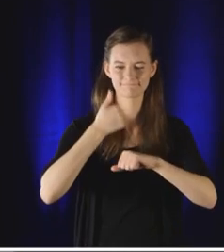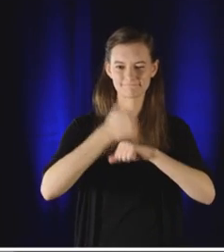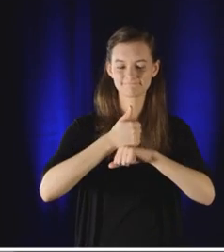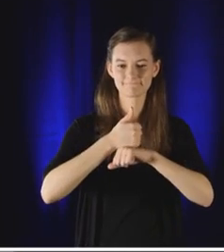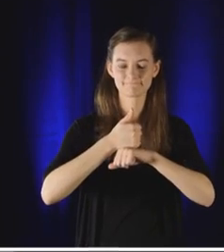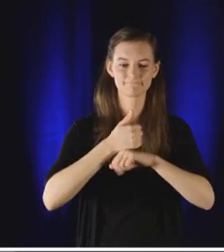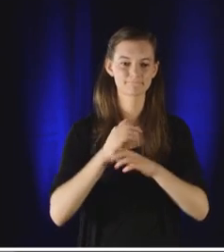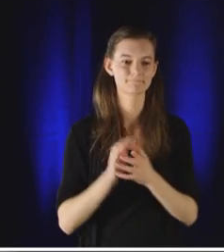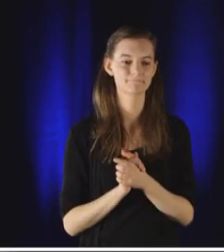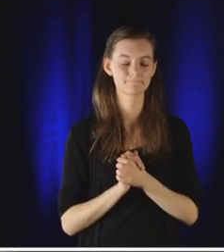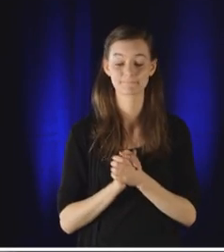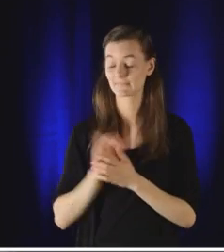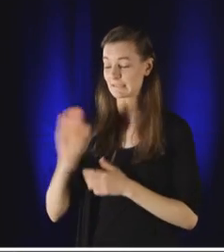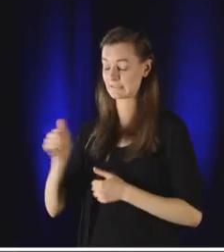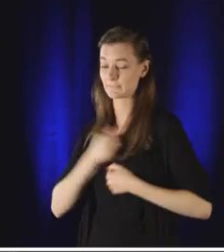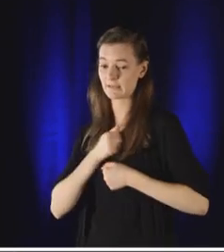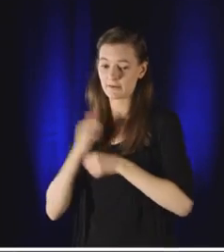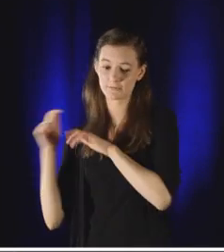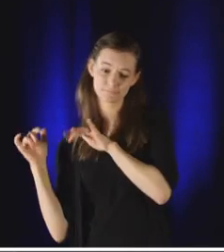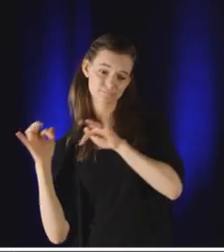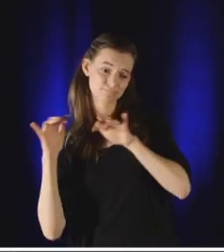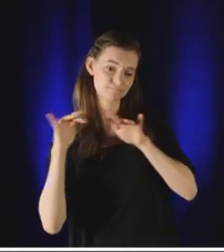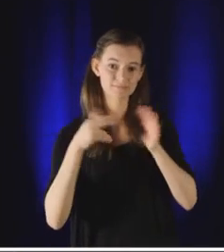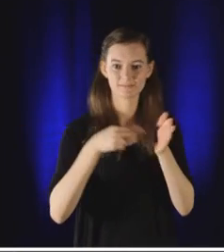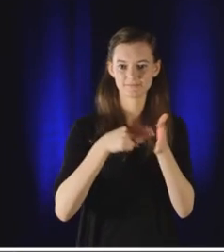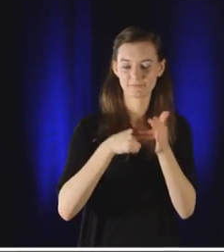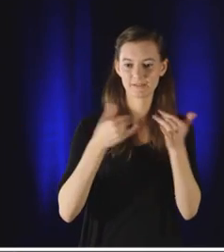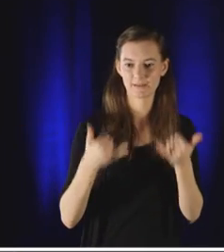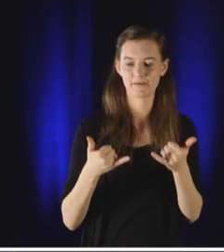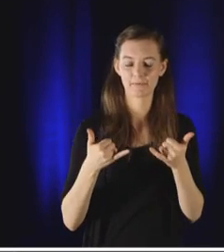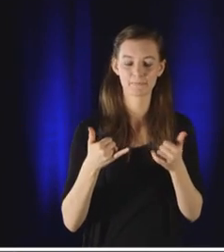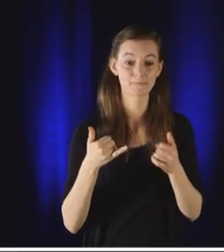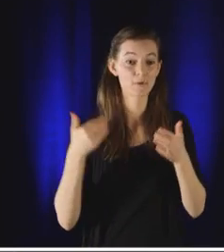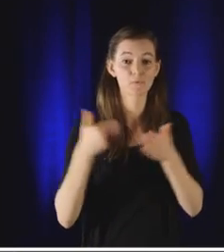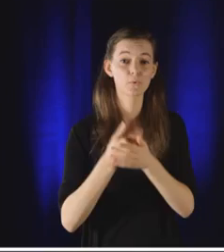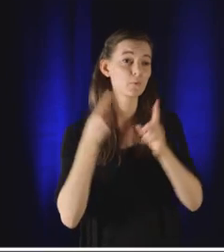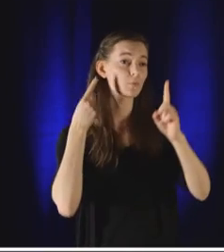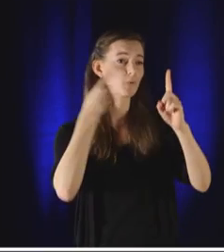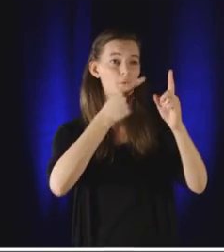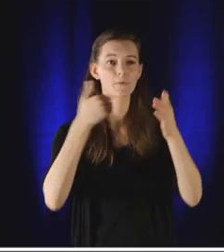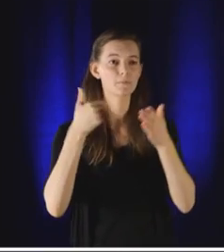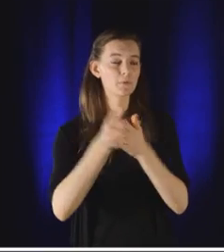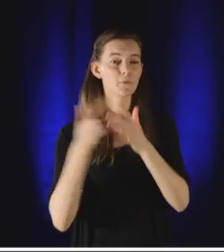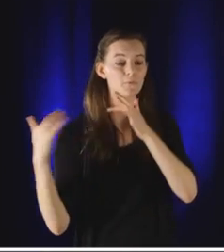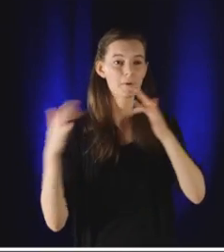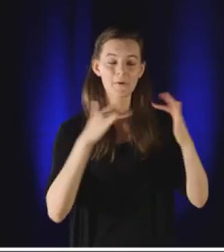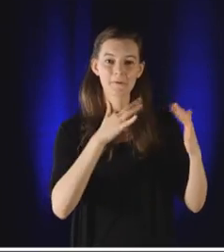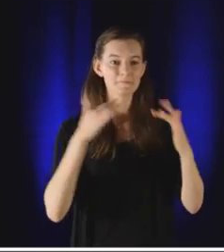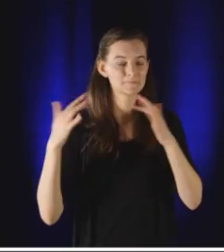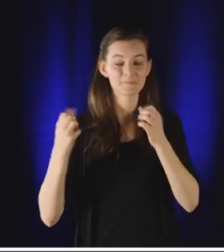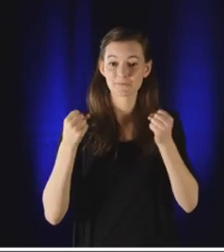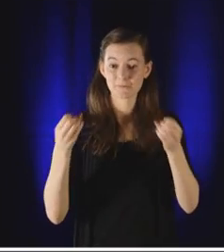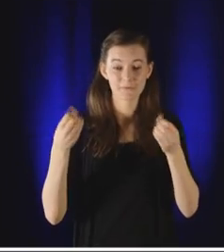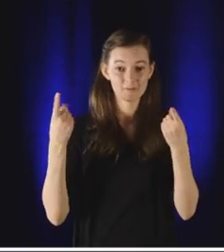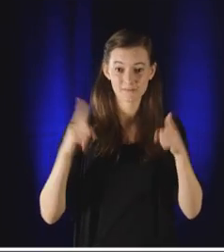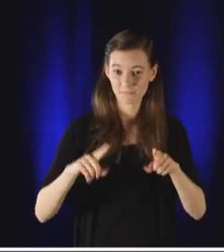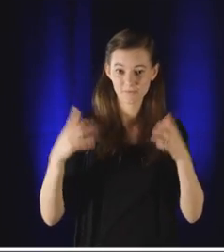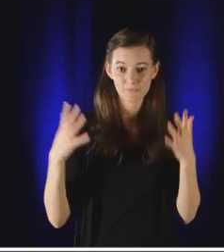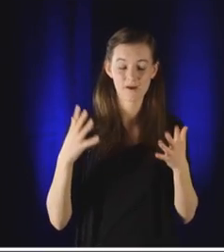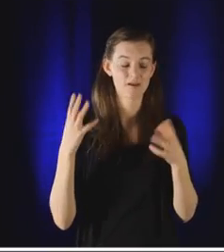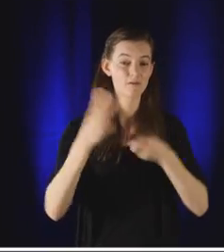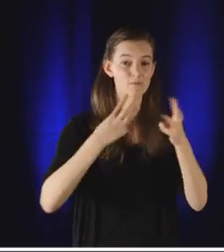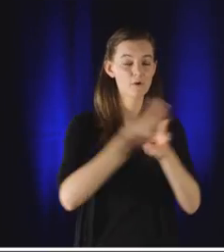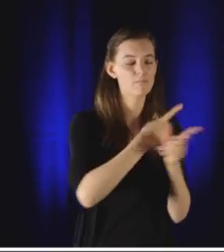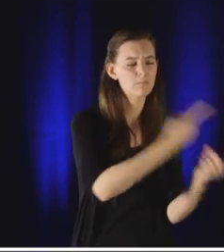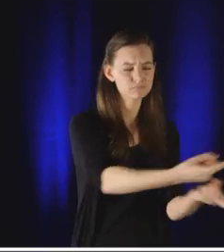-Baghdadi immediately sends his people to Syria, where the group has a new purpose, because they have a new war to fight. They start growing faster